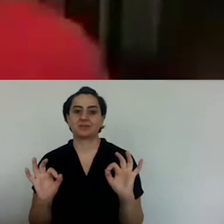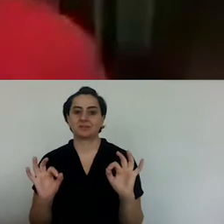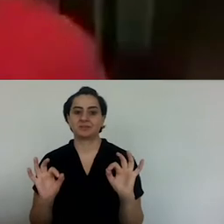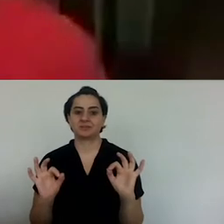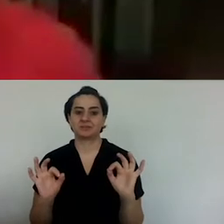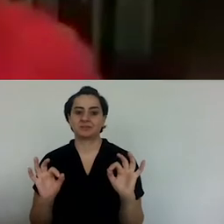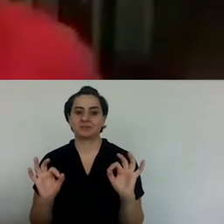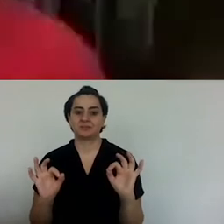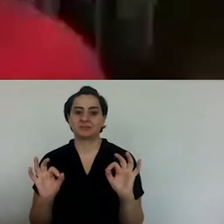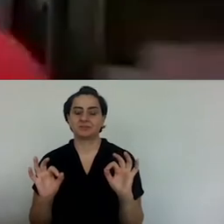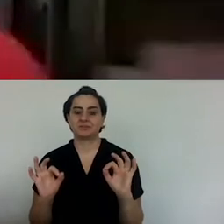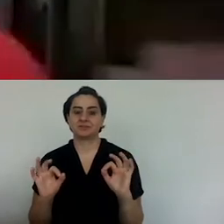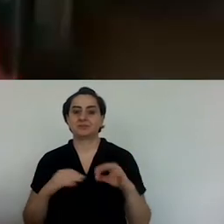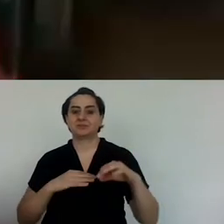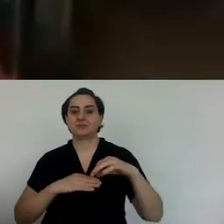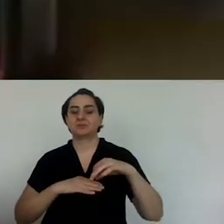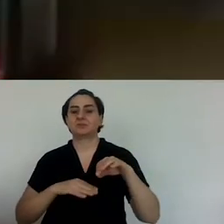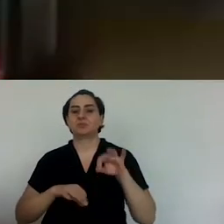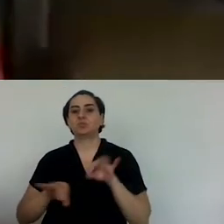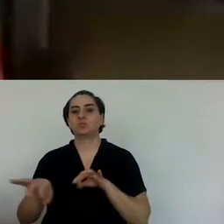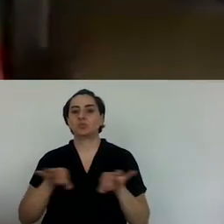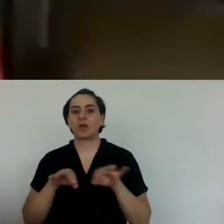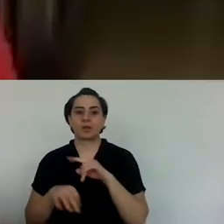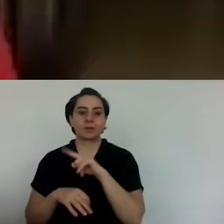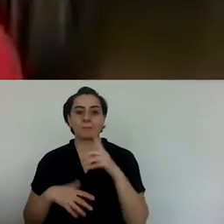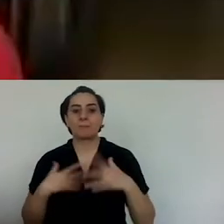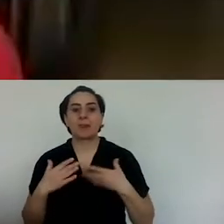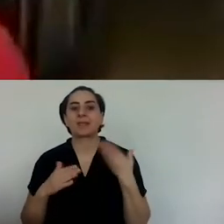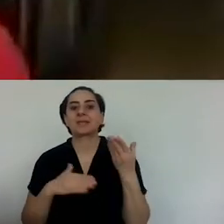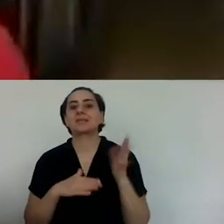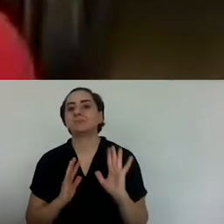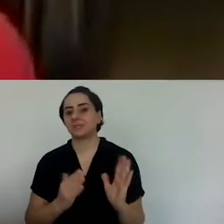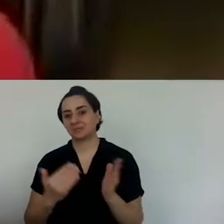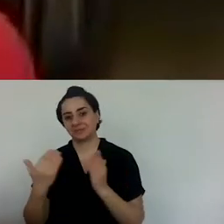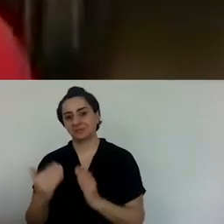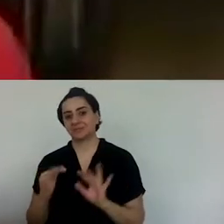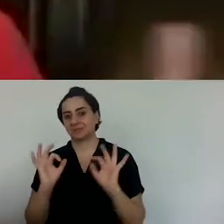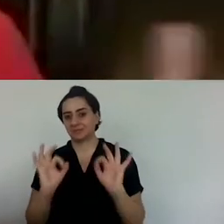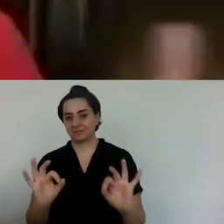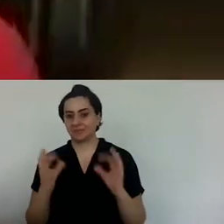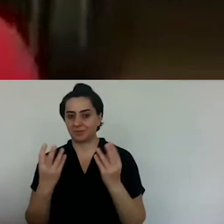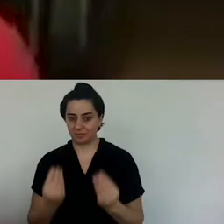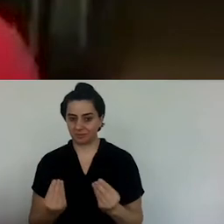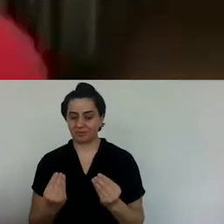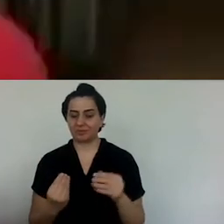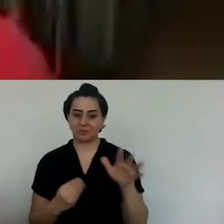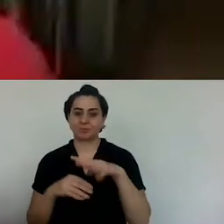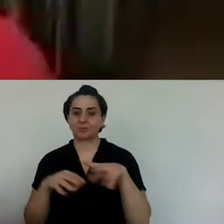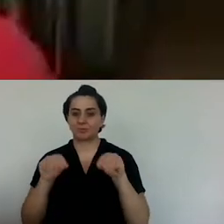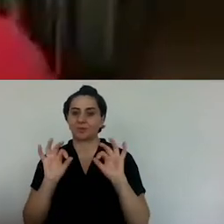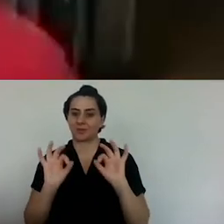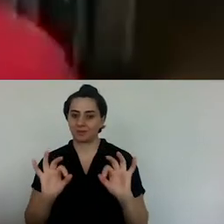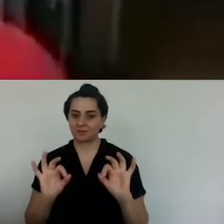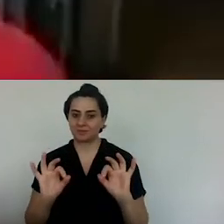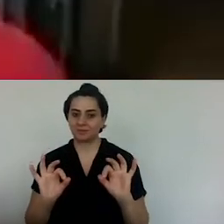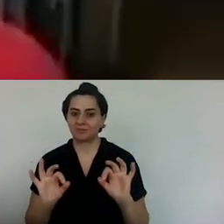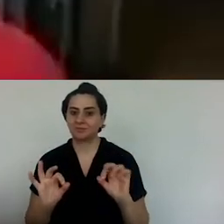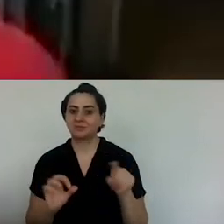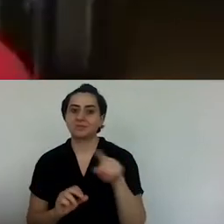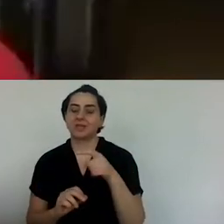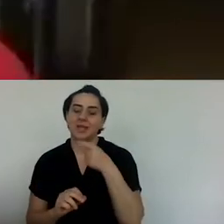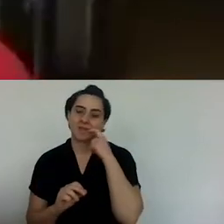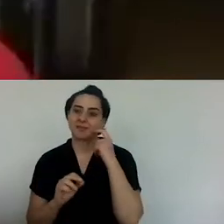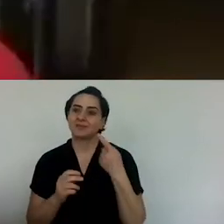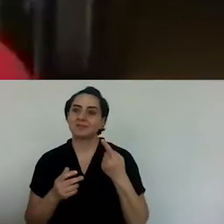long years to come, I hope they're not really going to raise the appetite of the